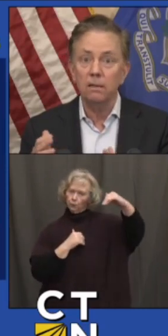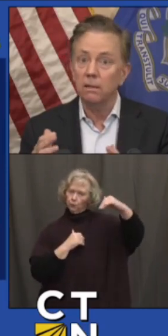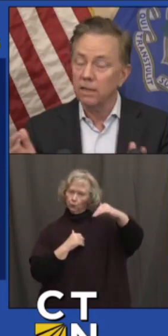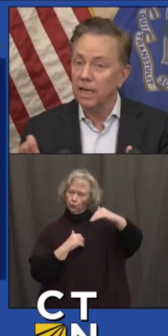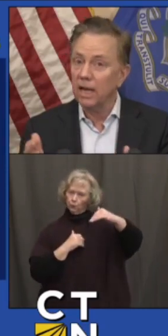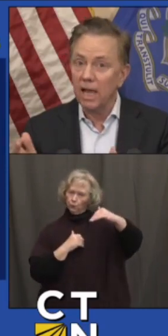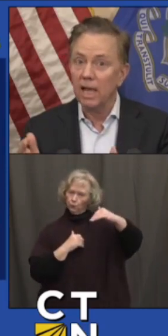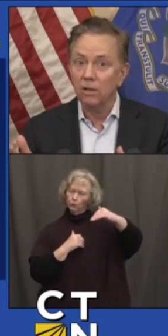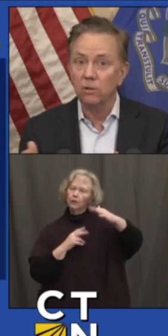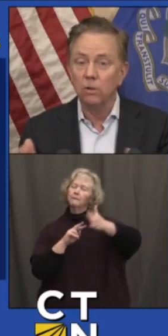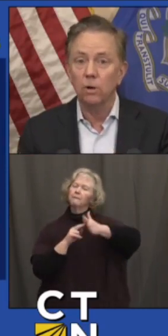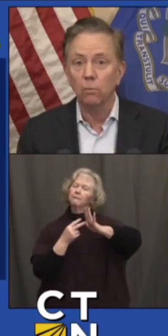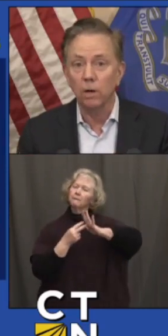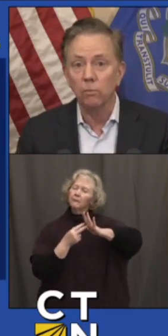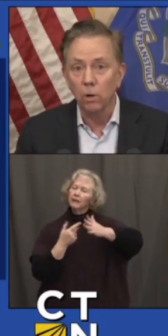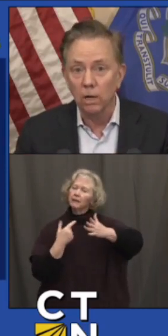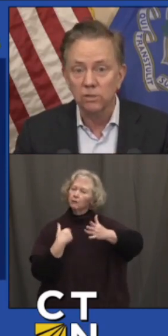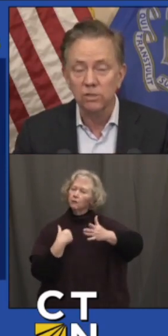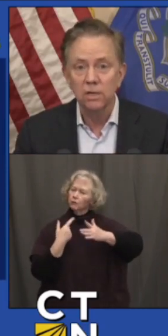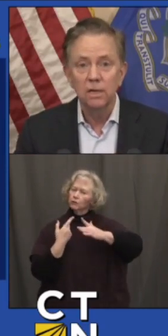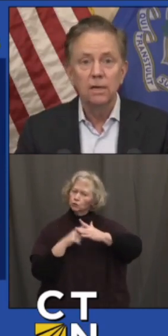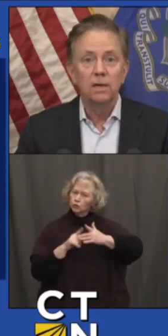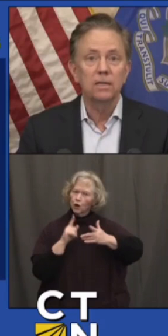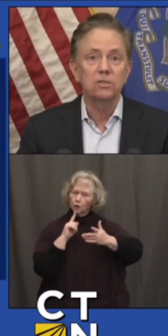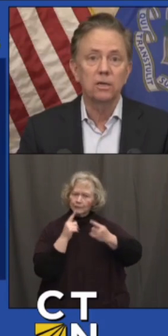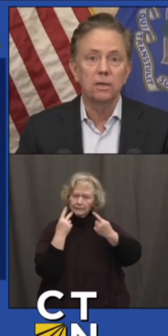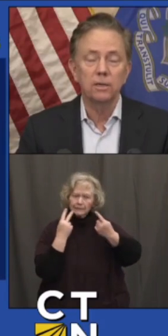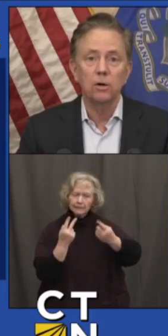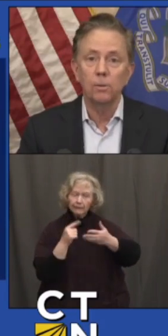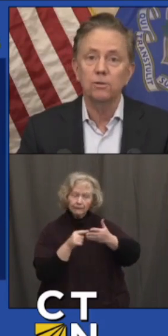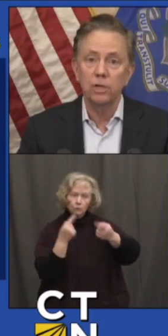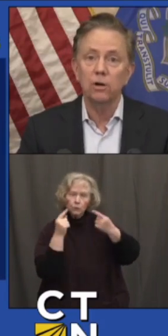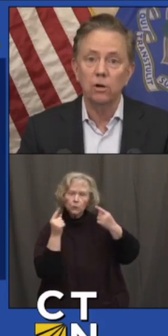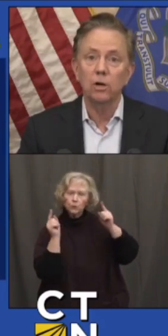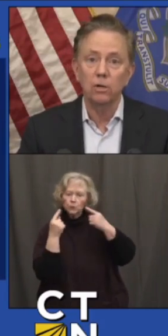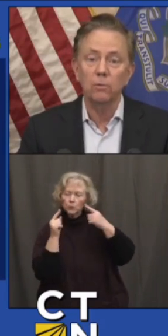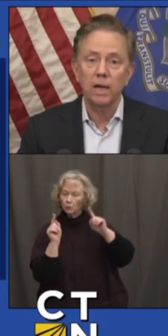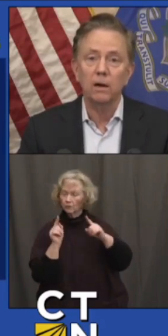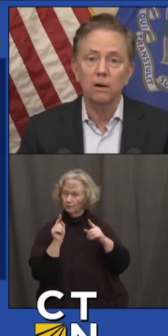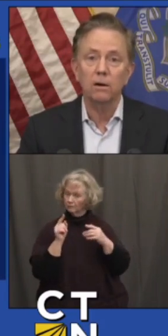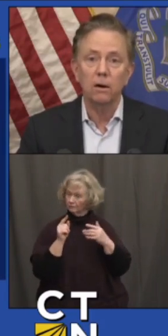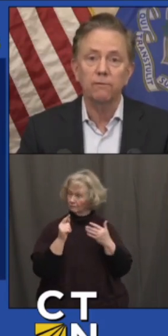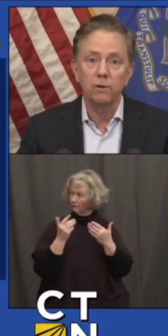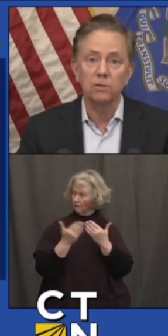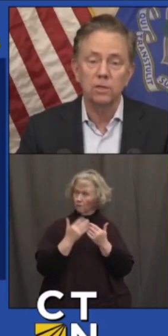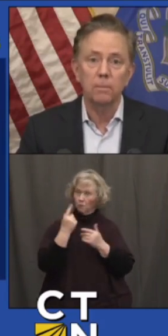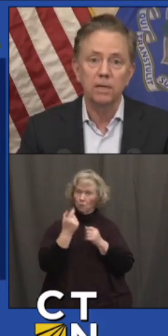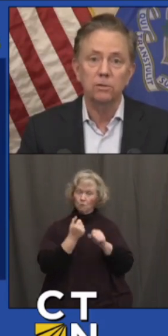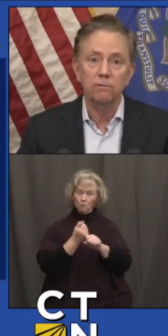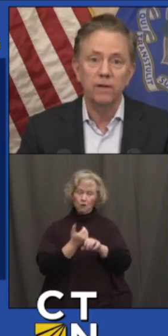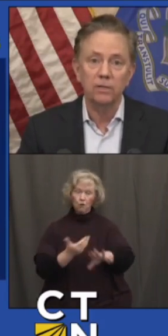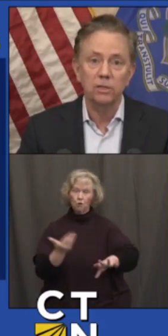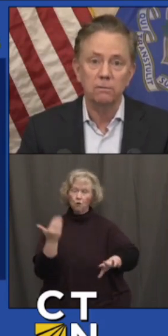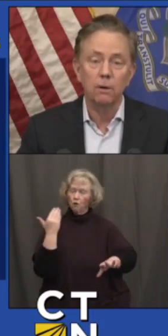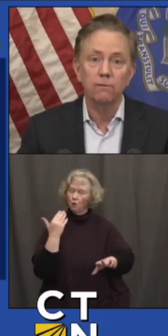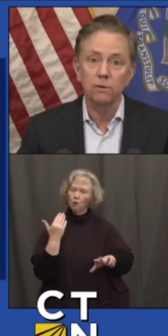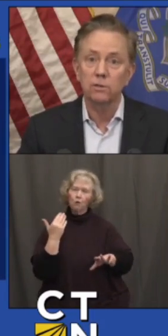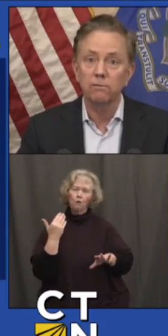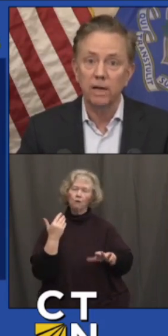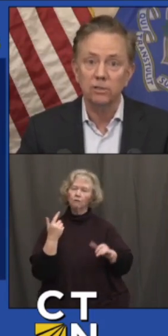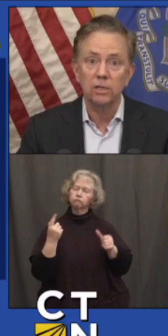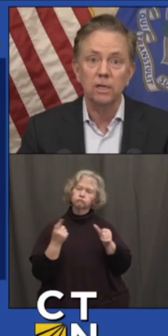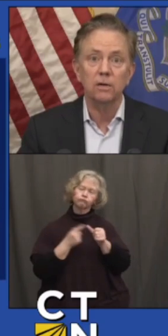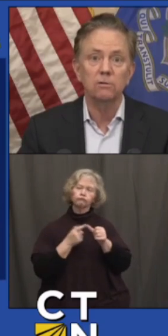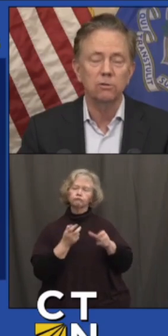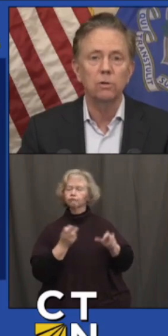beginning to get a handle on what works. It's, you know, almost a year ago that we had our first major infection, our